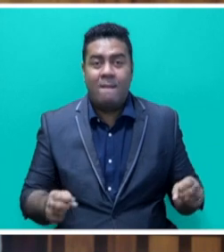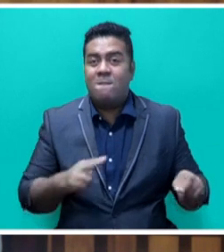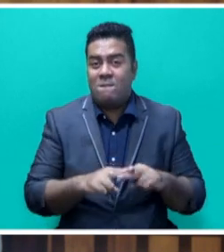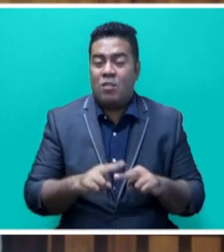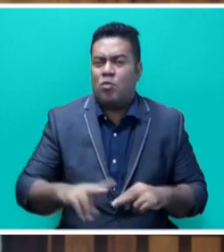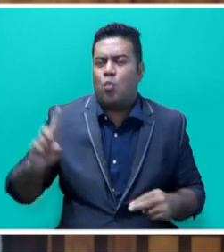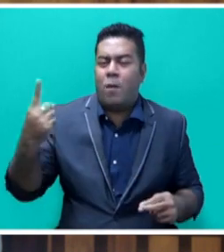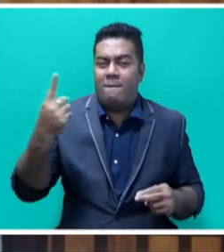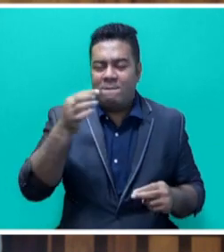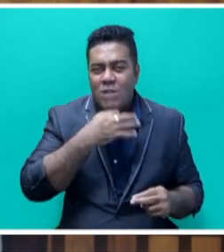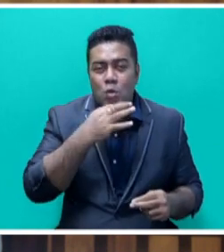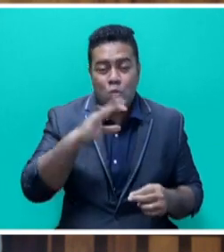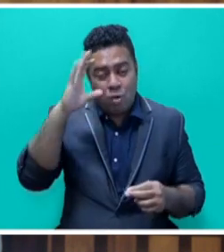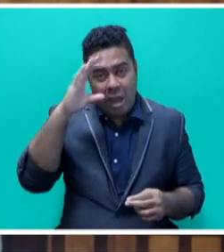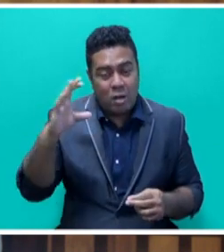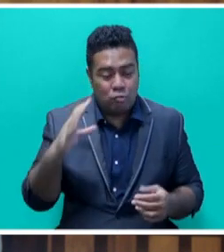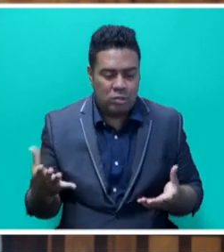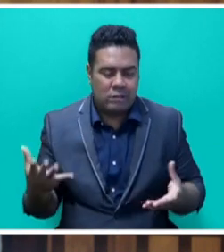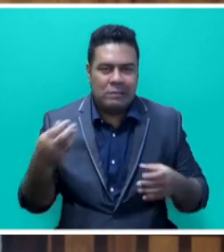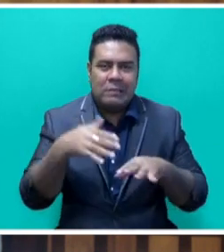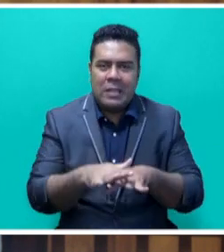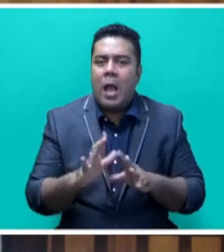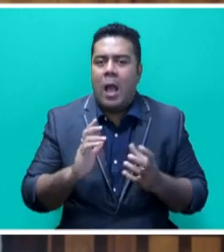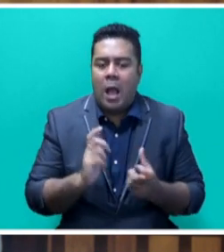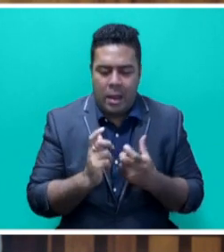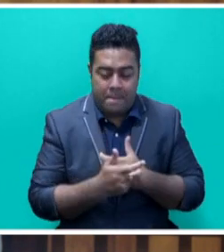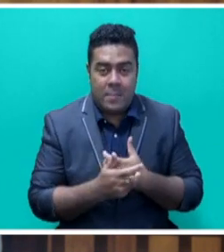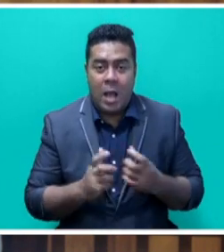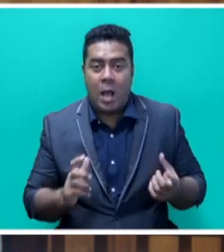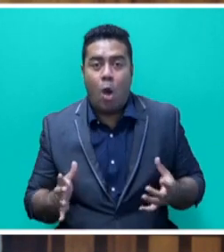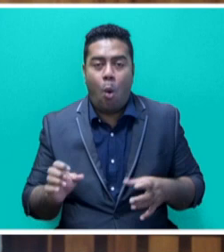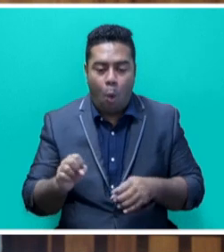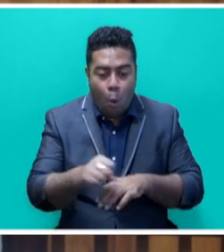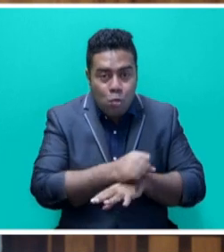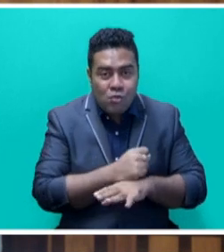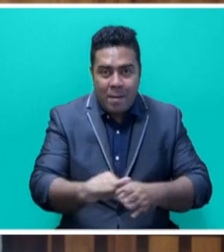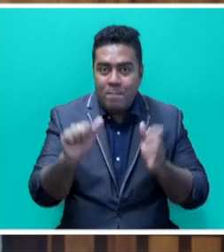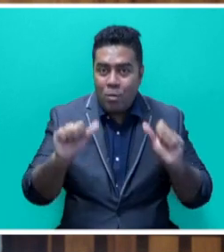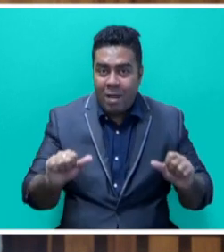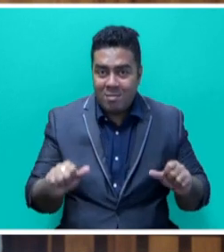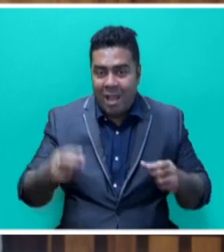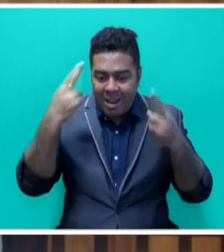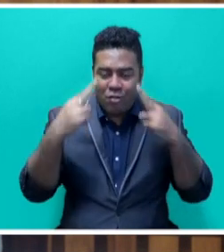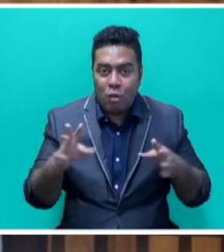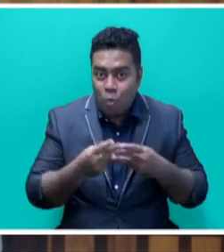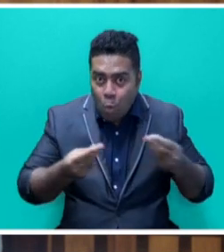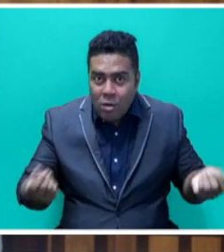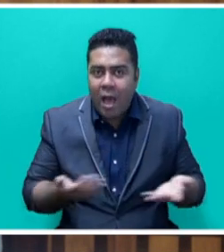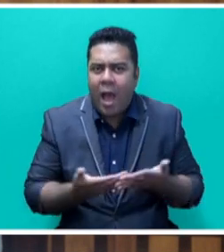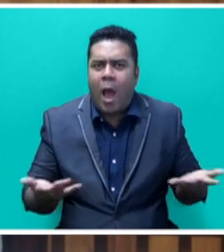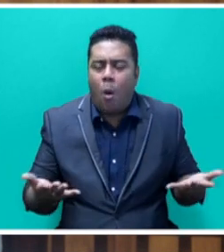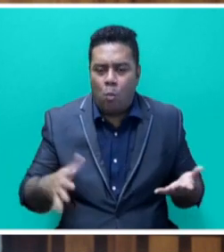is one of a few countries to engrain climate adaptation, ocean conservation, nature-based solutions, and net